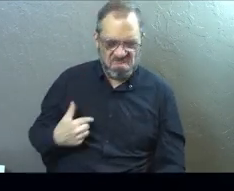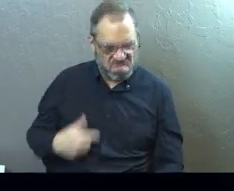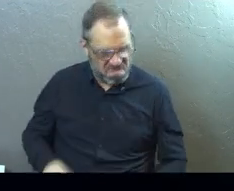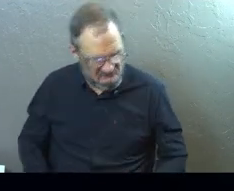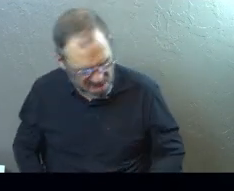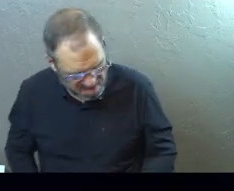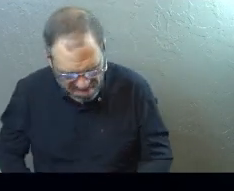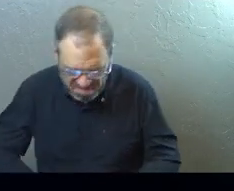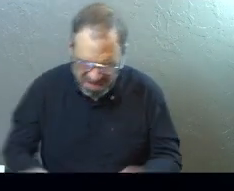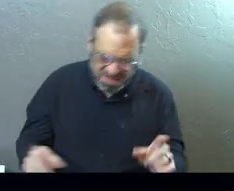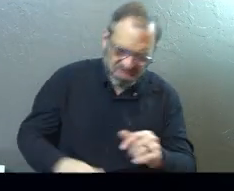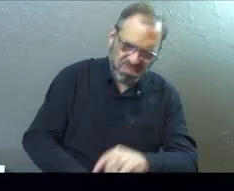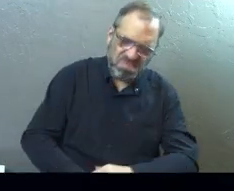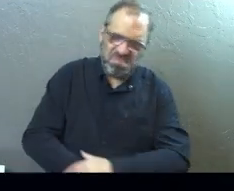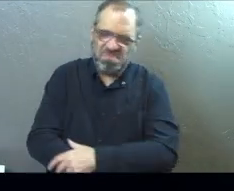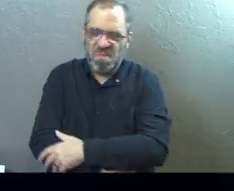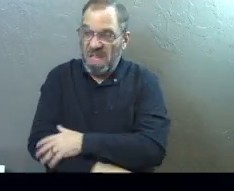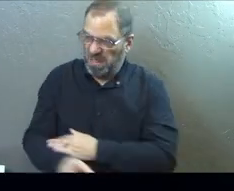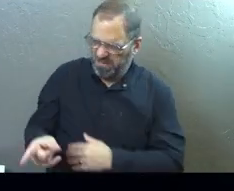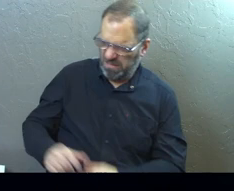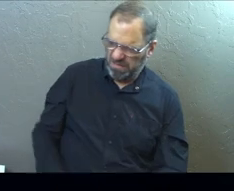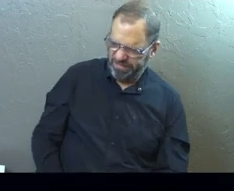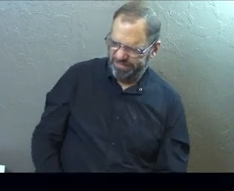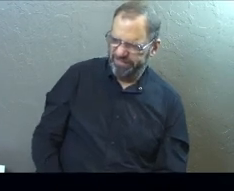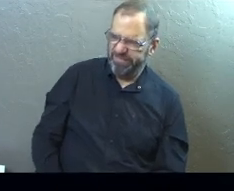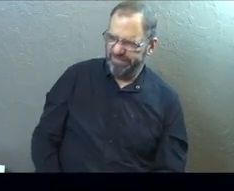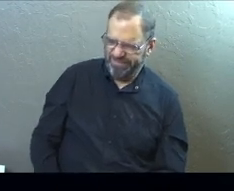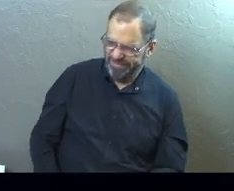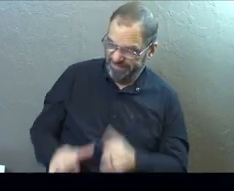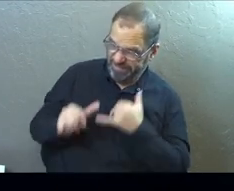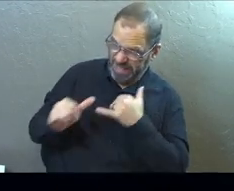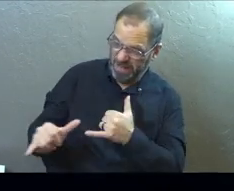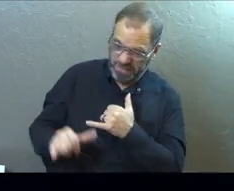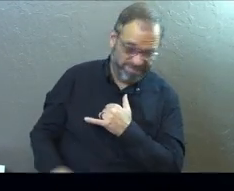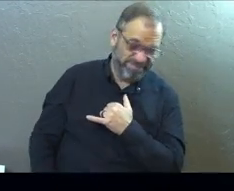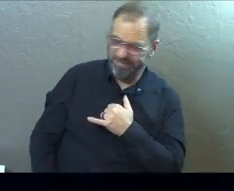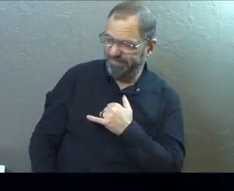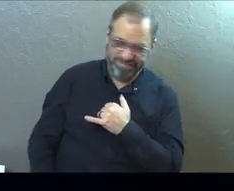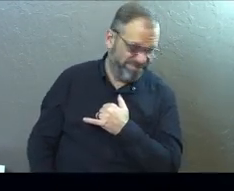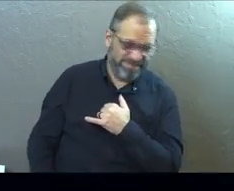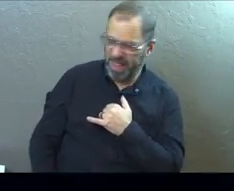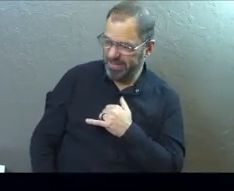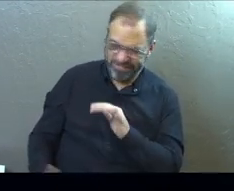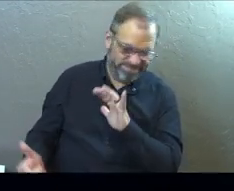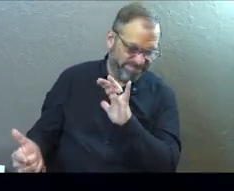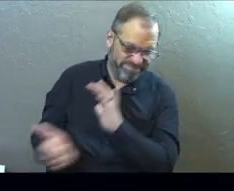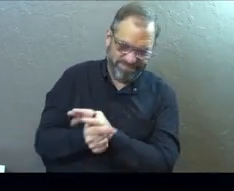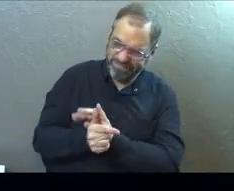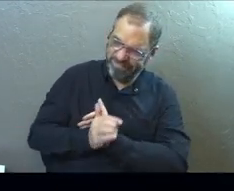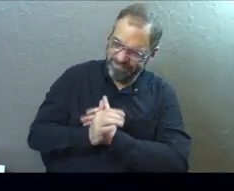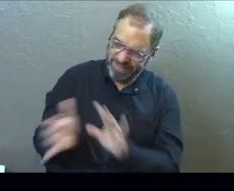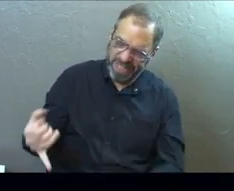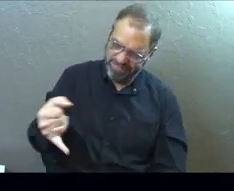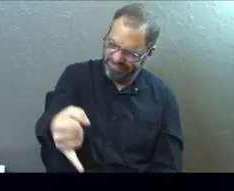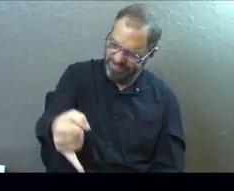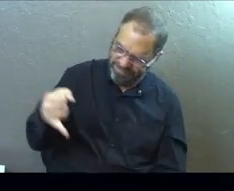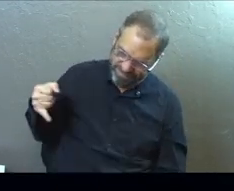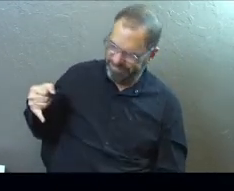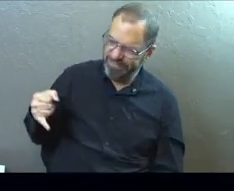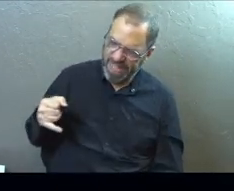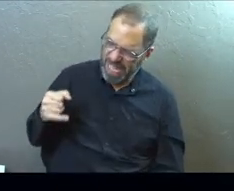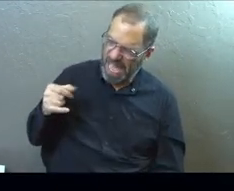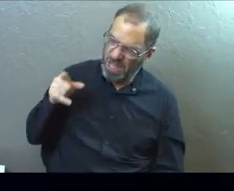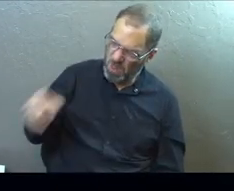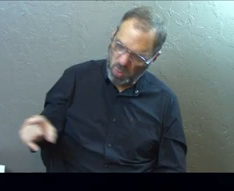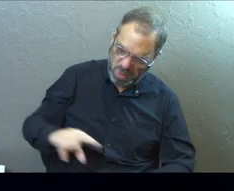apart. I'm just different. And because you're not like me, this could never, ever be, right? And I have to treat